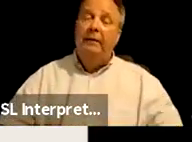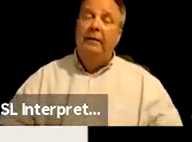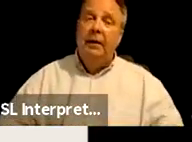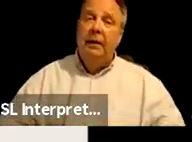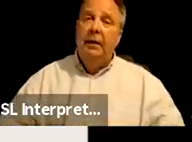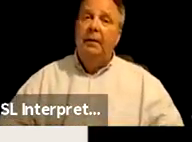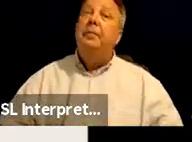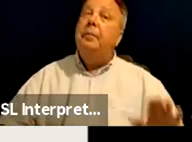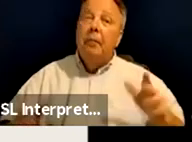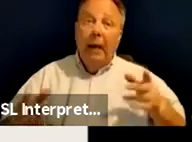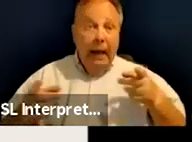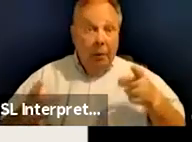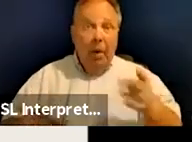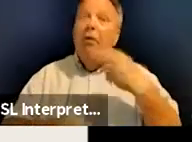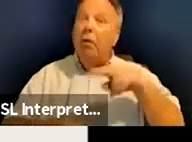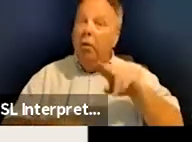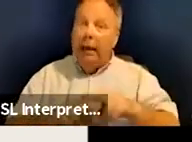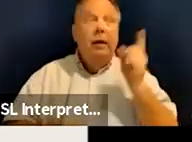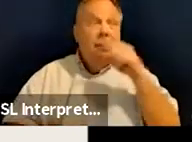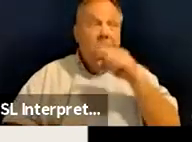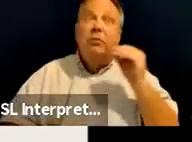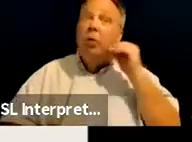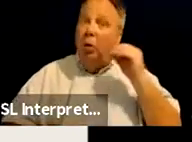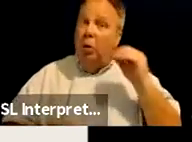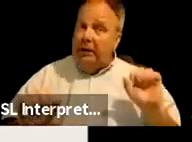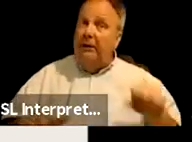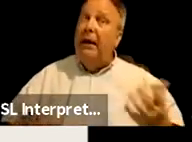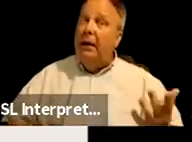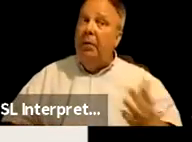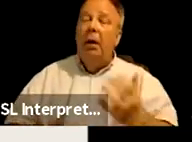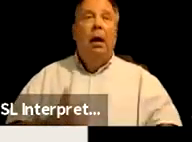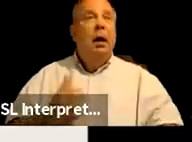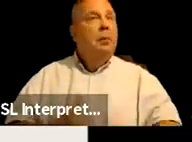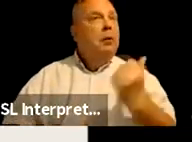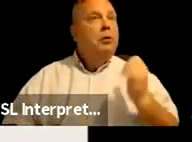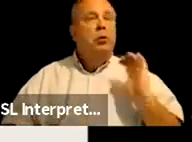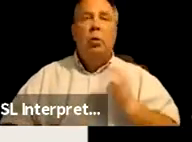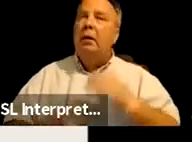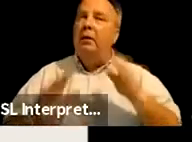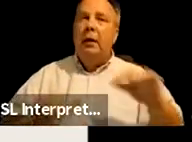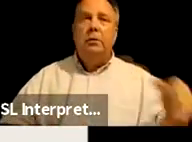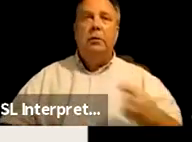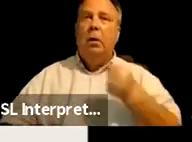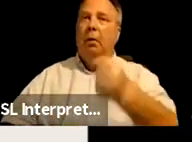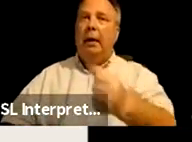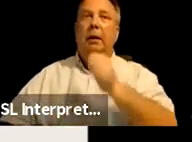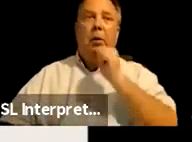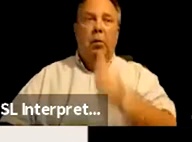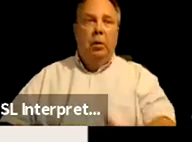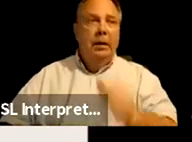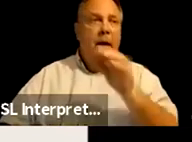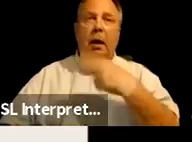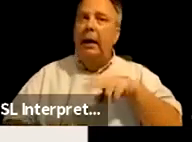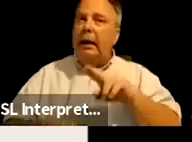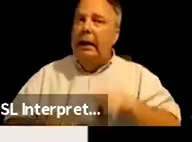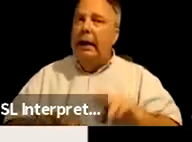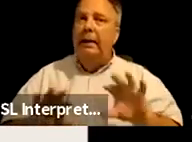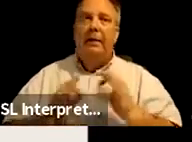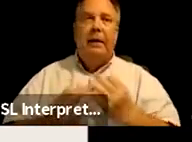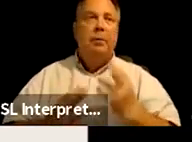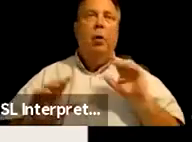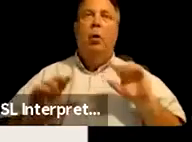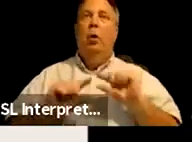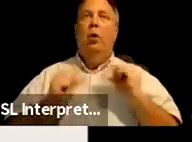while there are native foster homes available, a majority of our children are placed with non native families or in group centers.